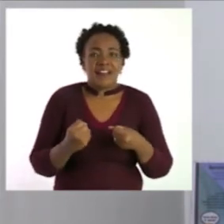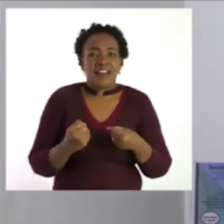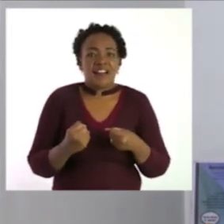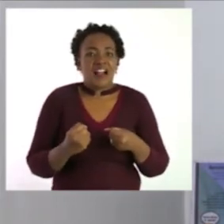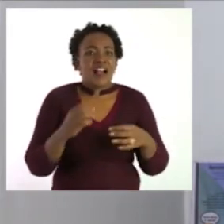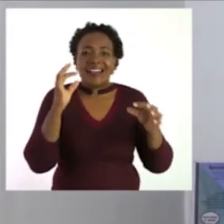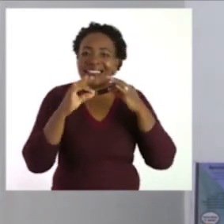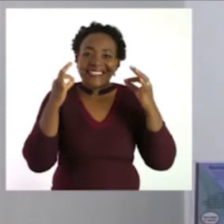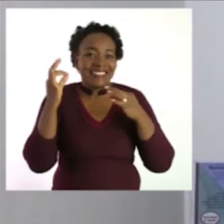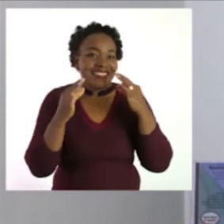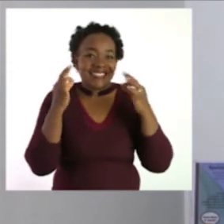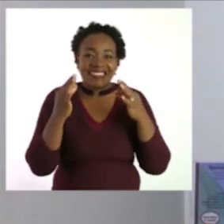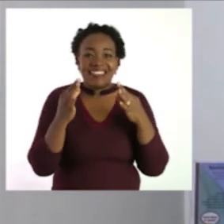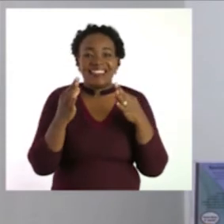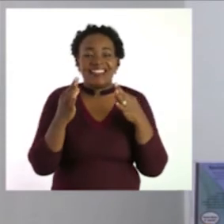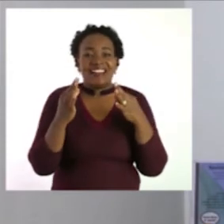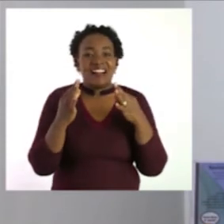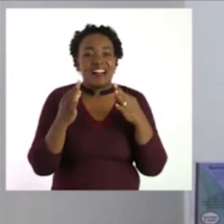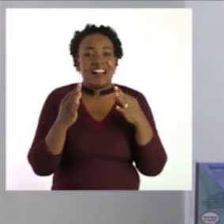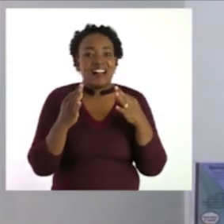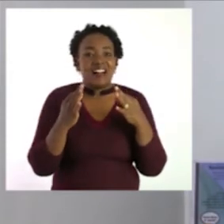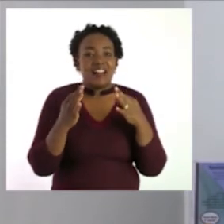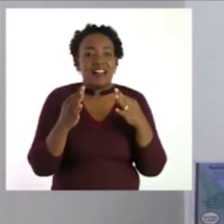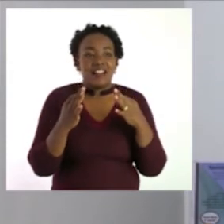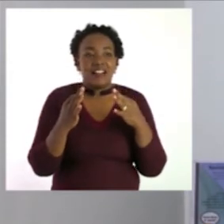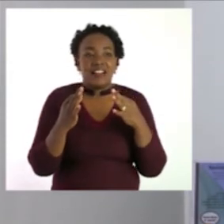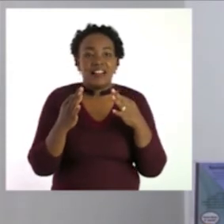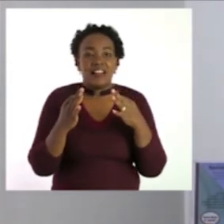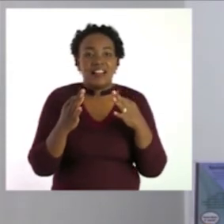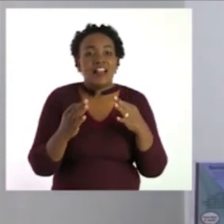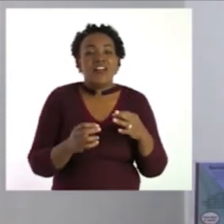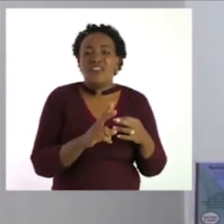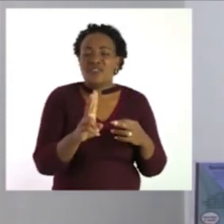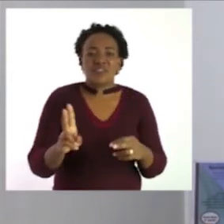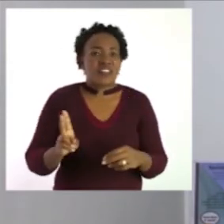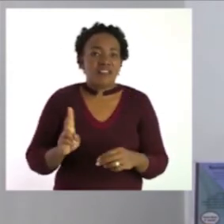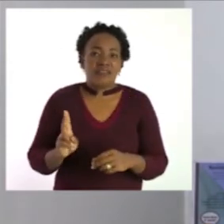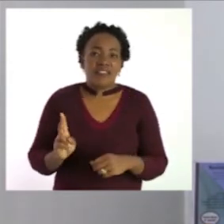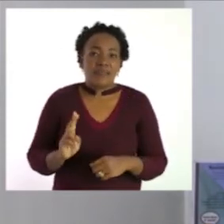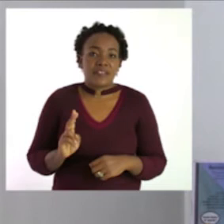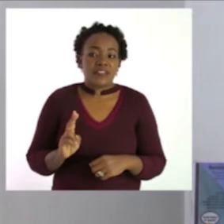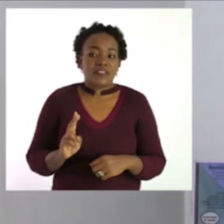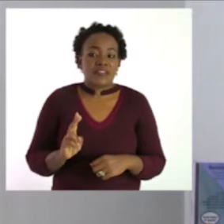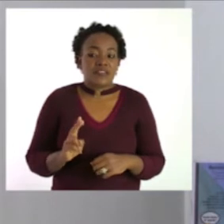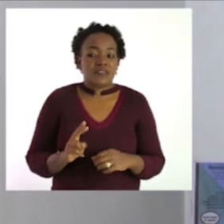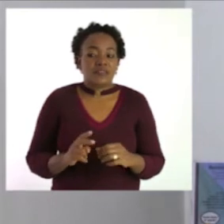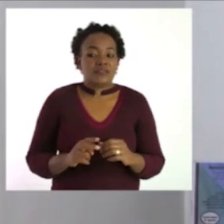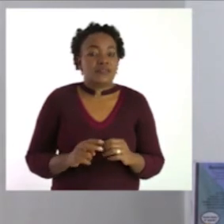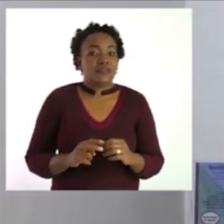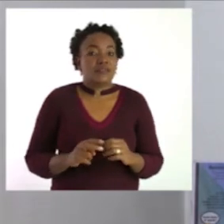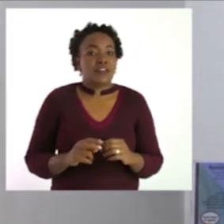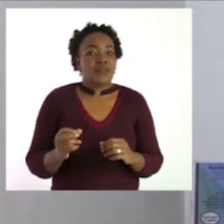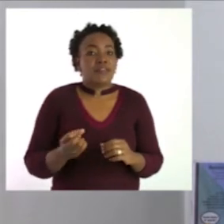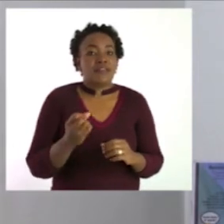can sing all those we call them verbs verbs we have verbs